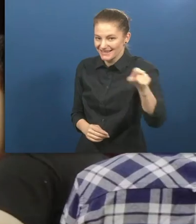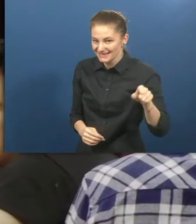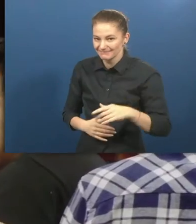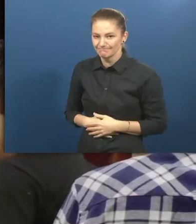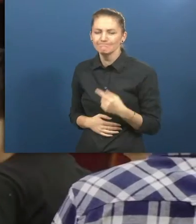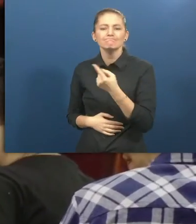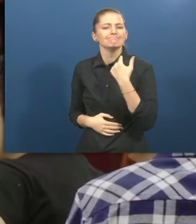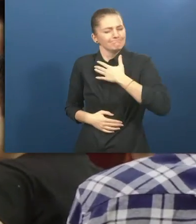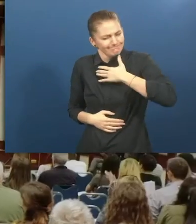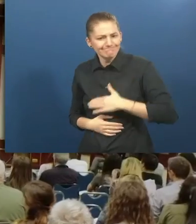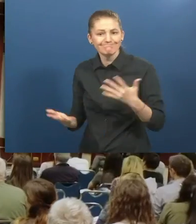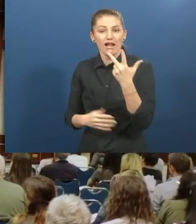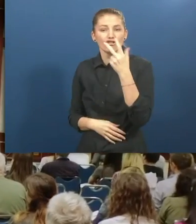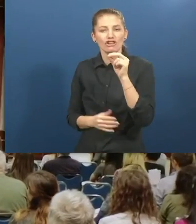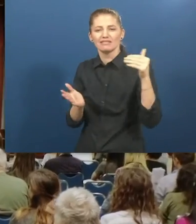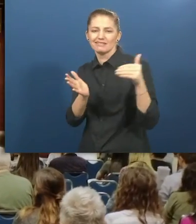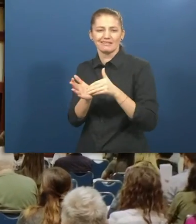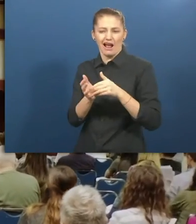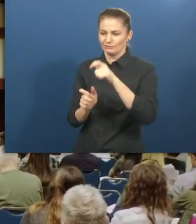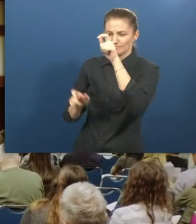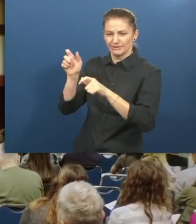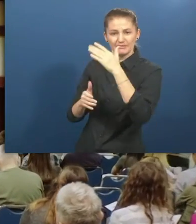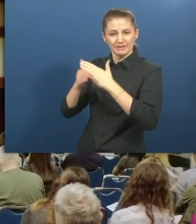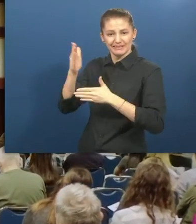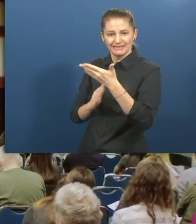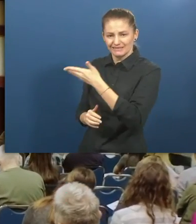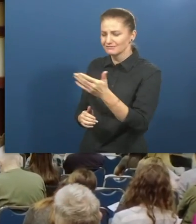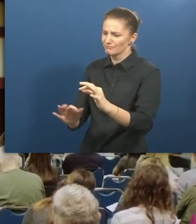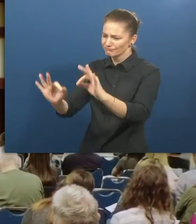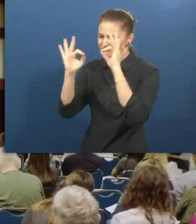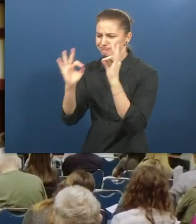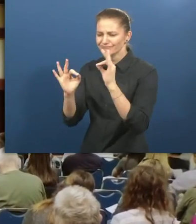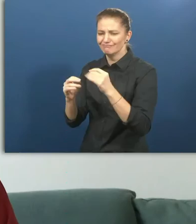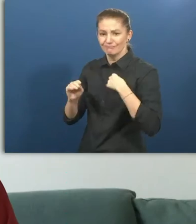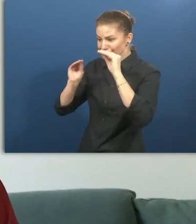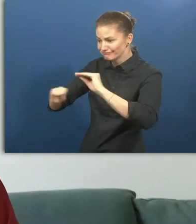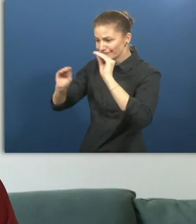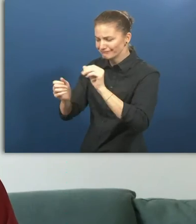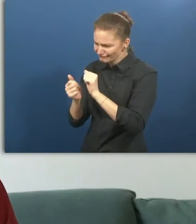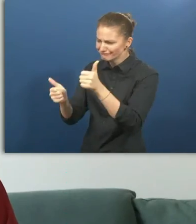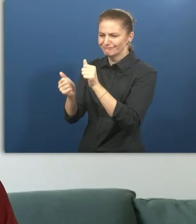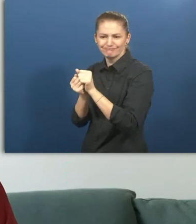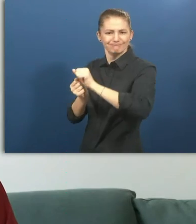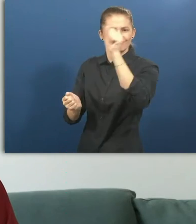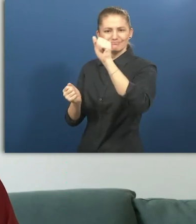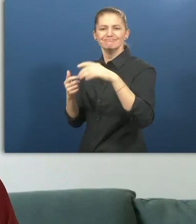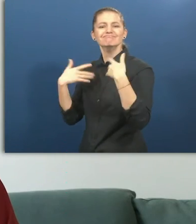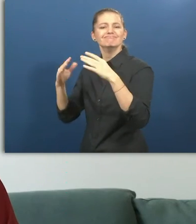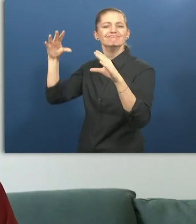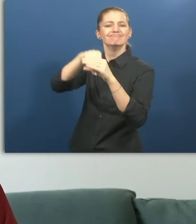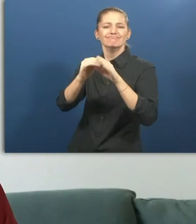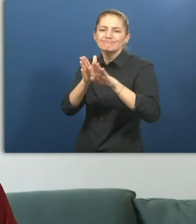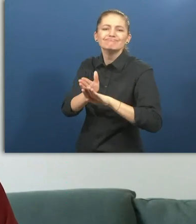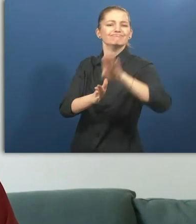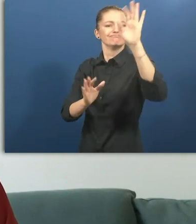at least 30 000 people with disabilities to successfully graduate from our online courses and find a job. In order to do so